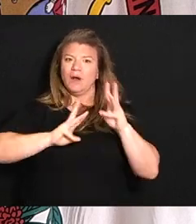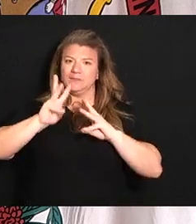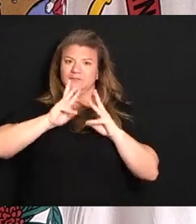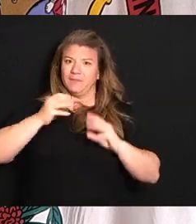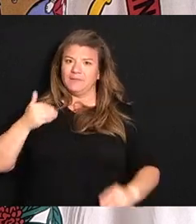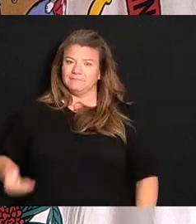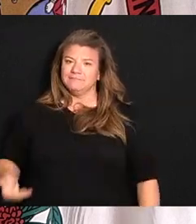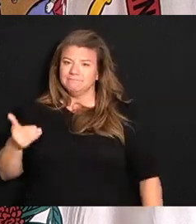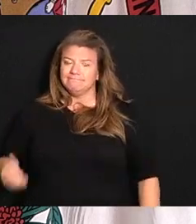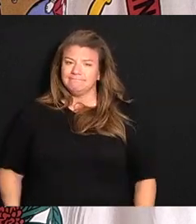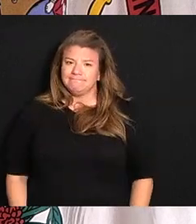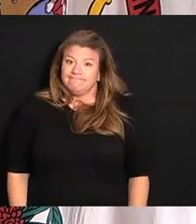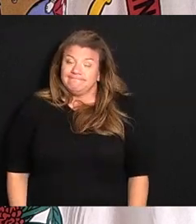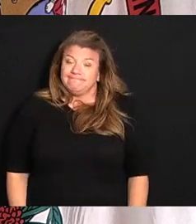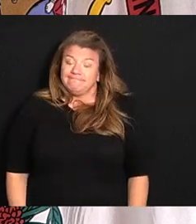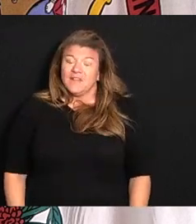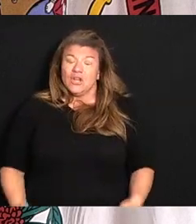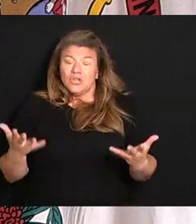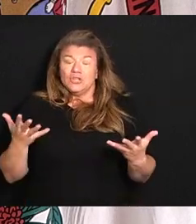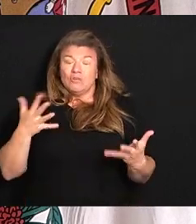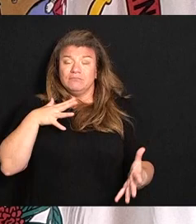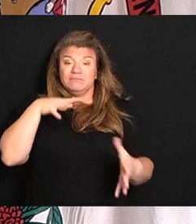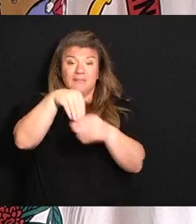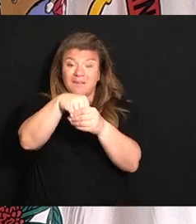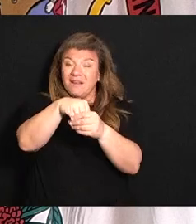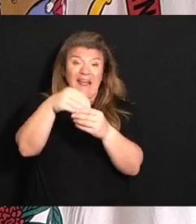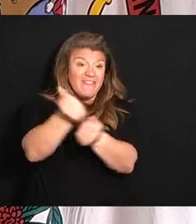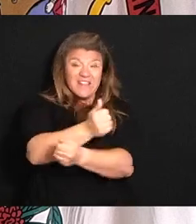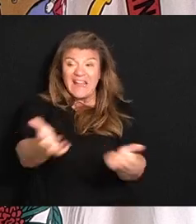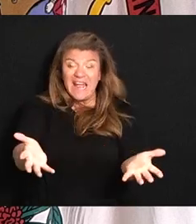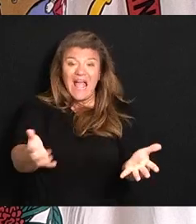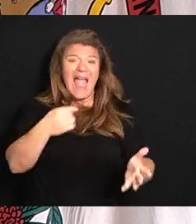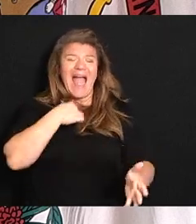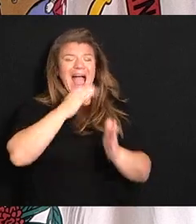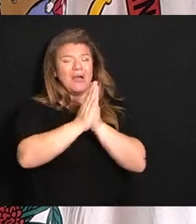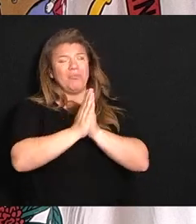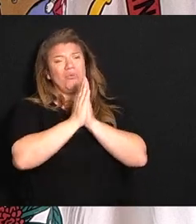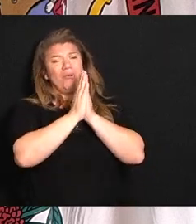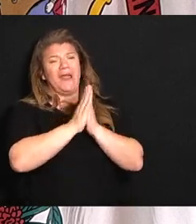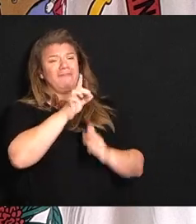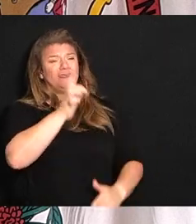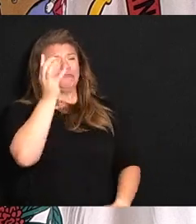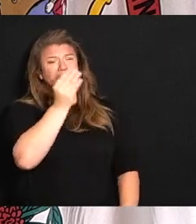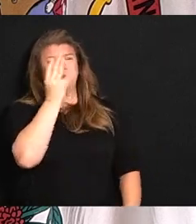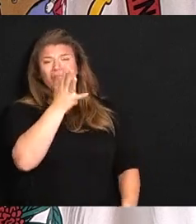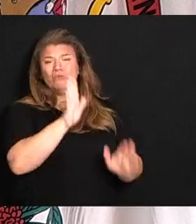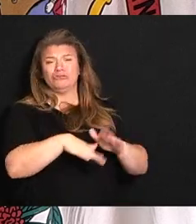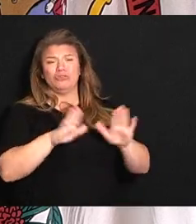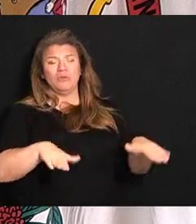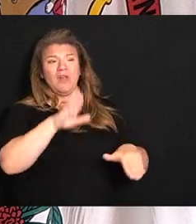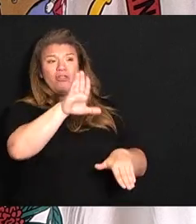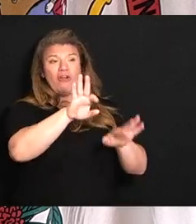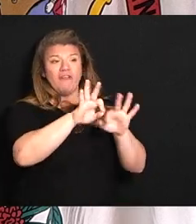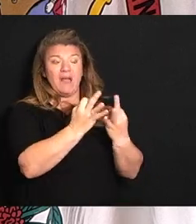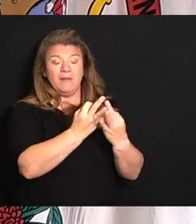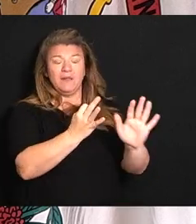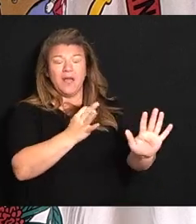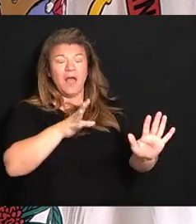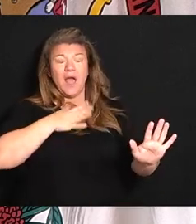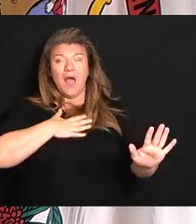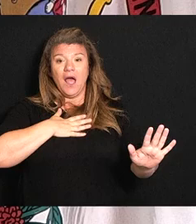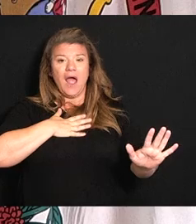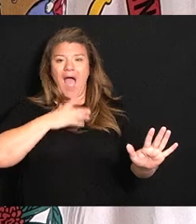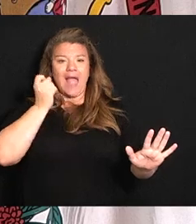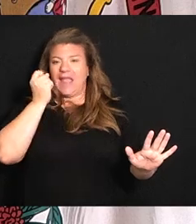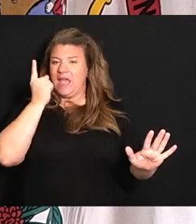So with all that being said, I pray for these beautiful, beautiful children and their families. I can't fathom it. I